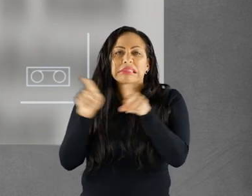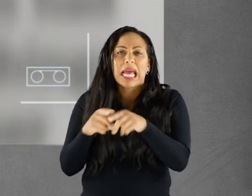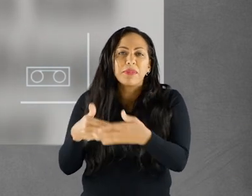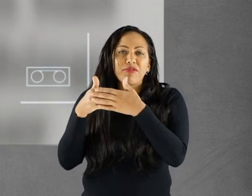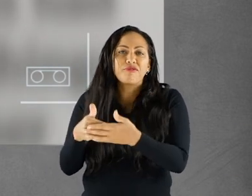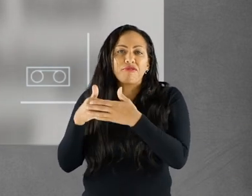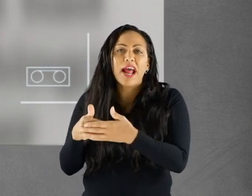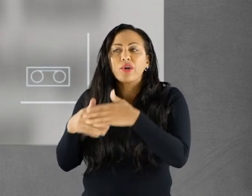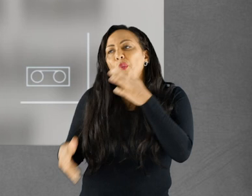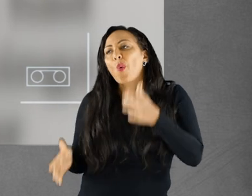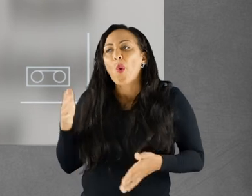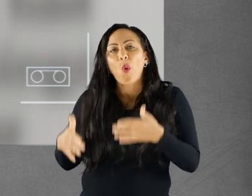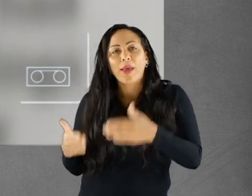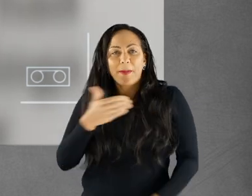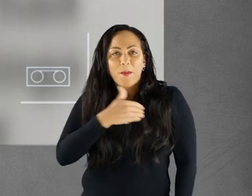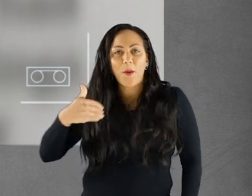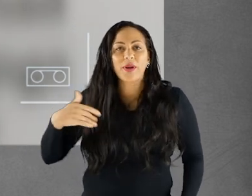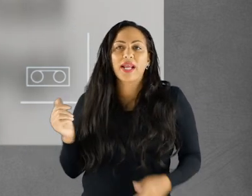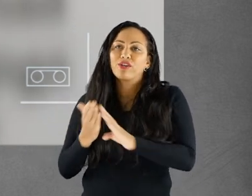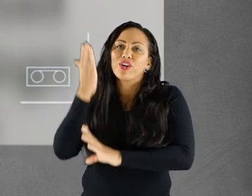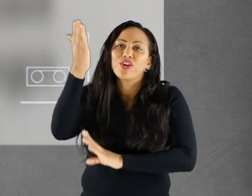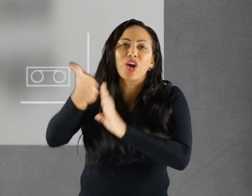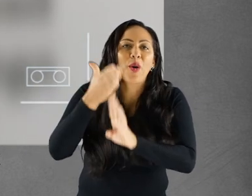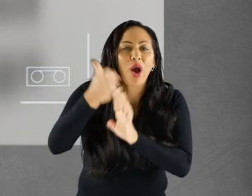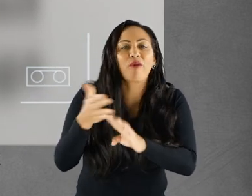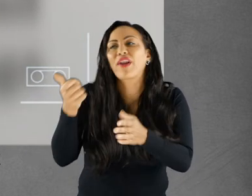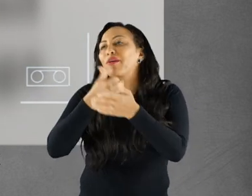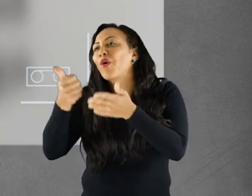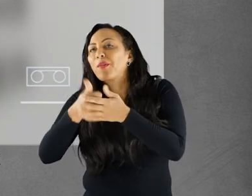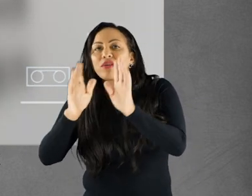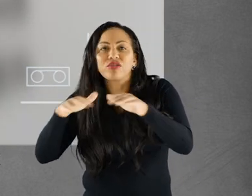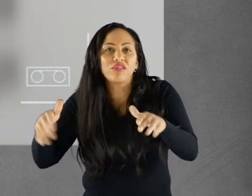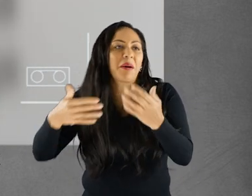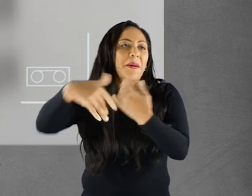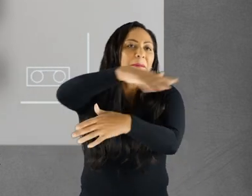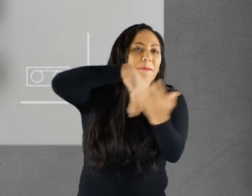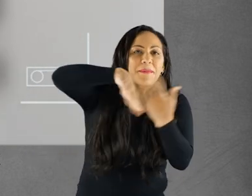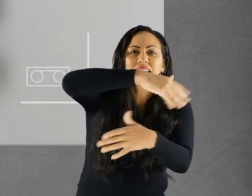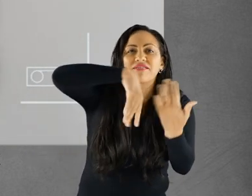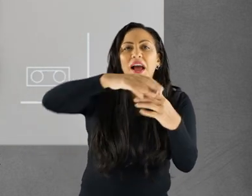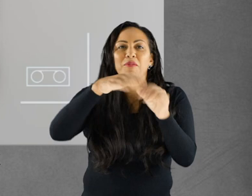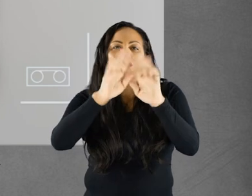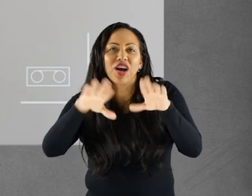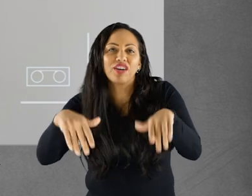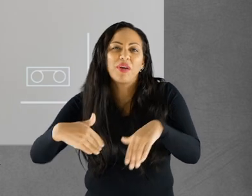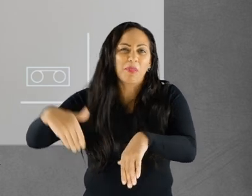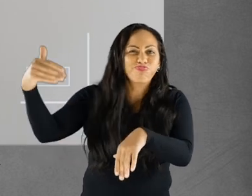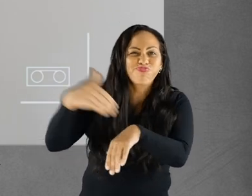normal children did, like going to detours and getting involved with other children and messing about at the back of the school.